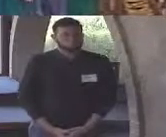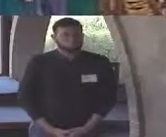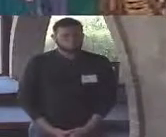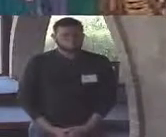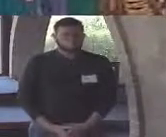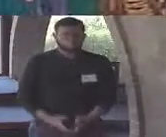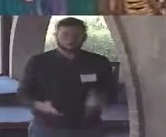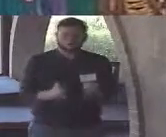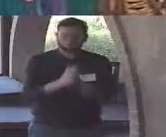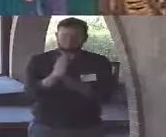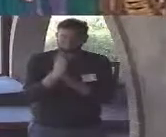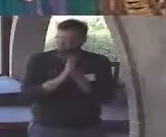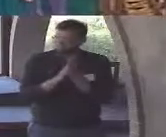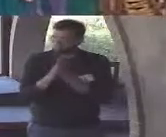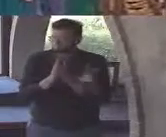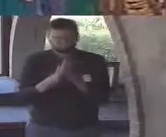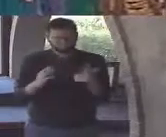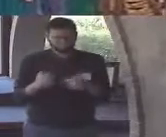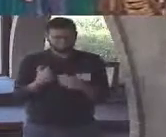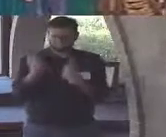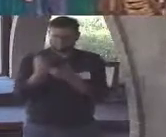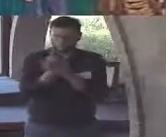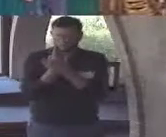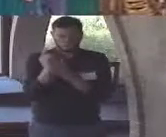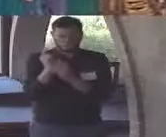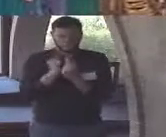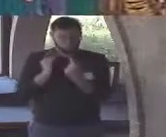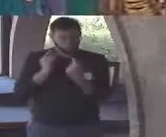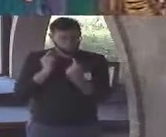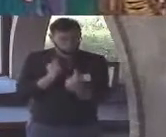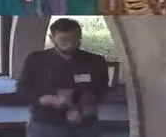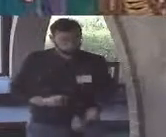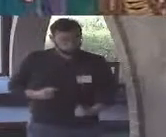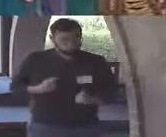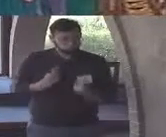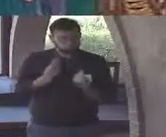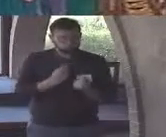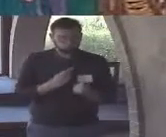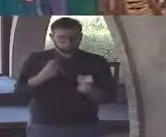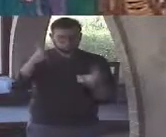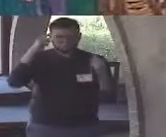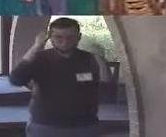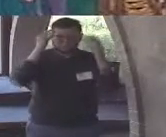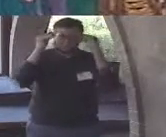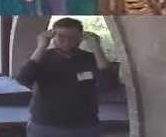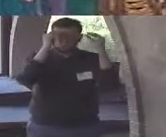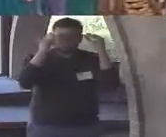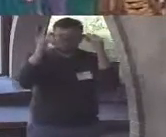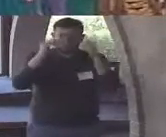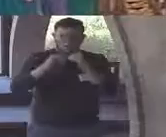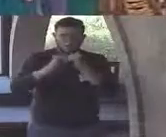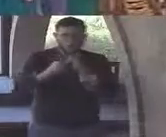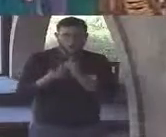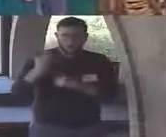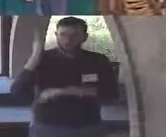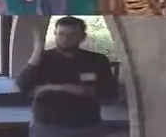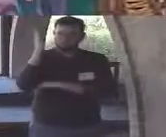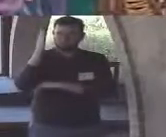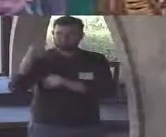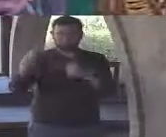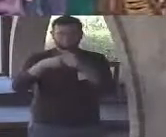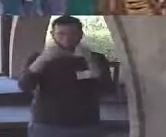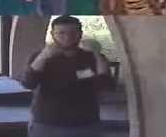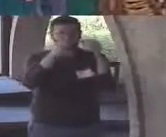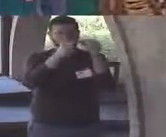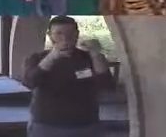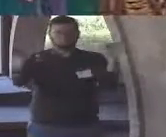so I've been struggling all week with how to start this sermon I originally thought I'd